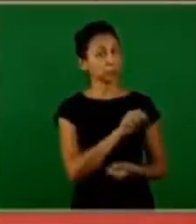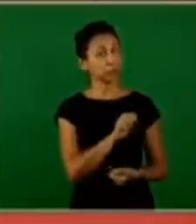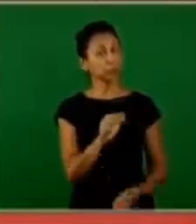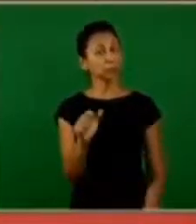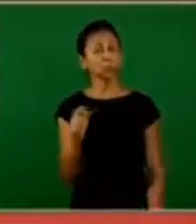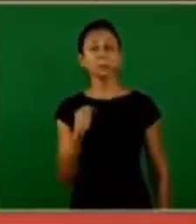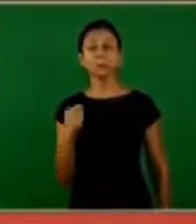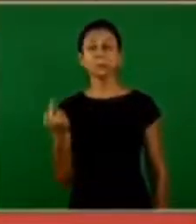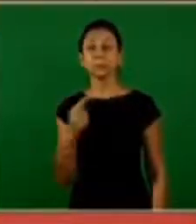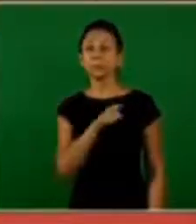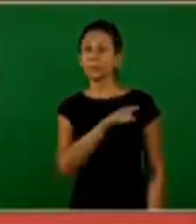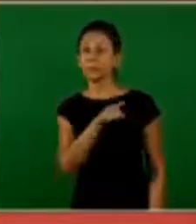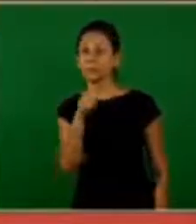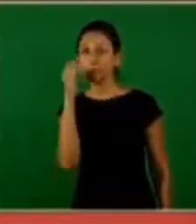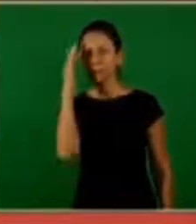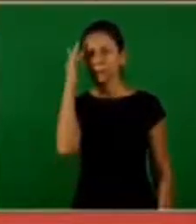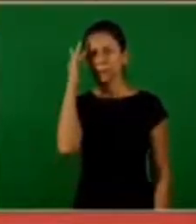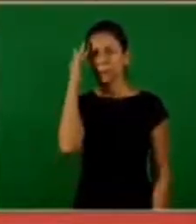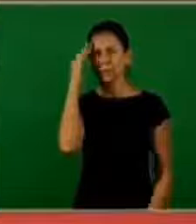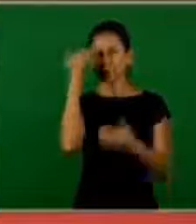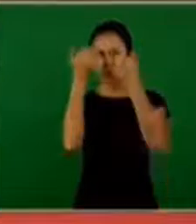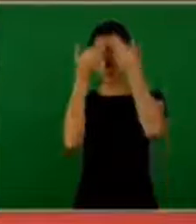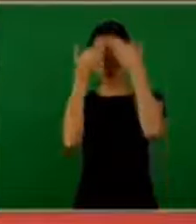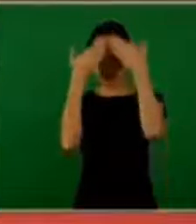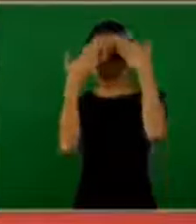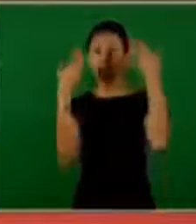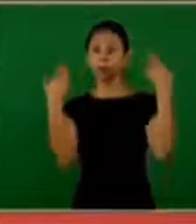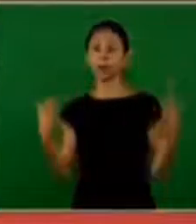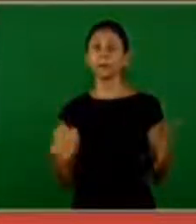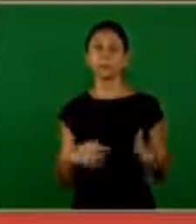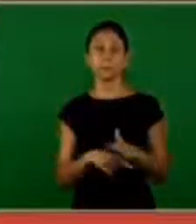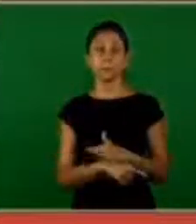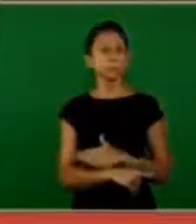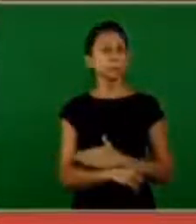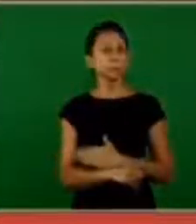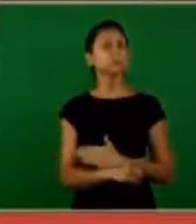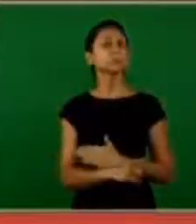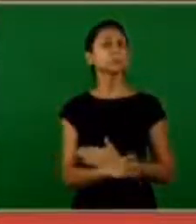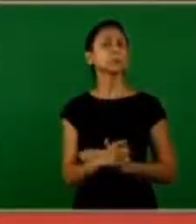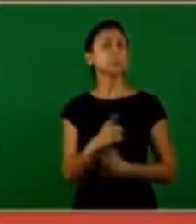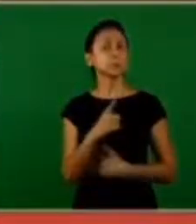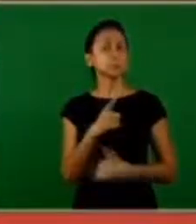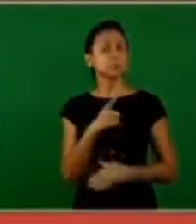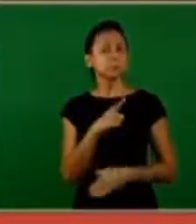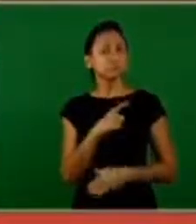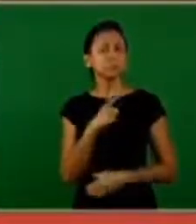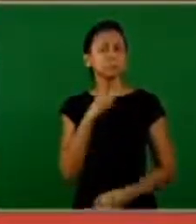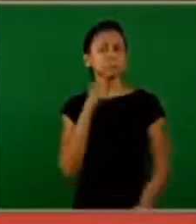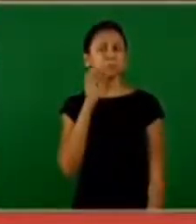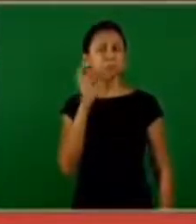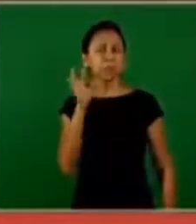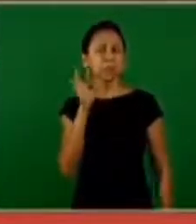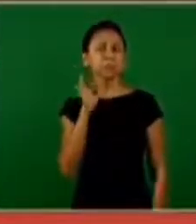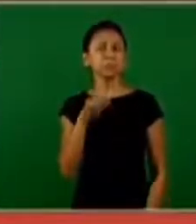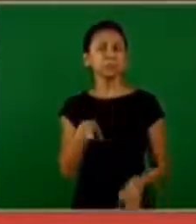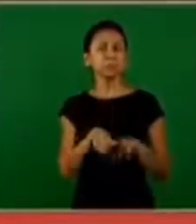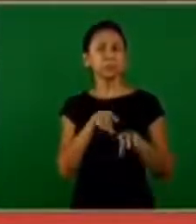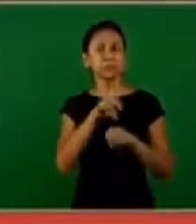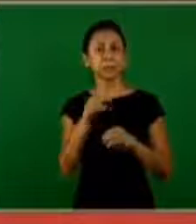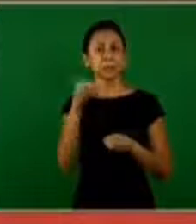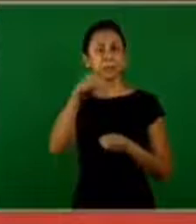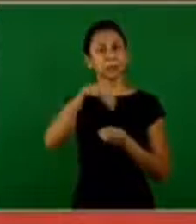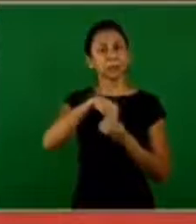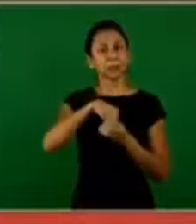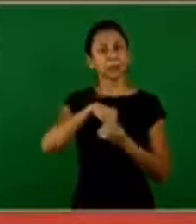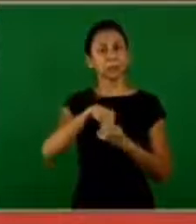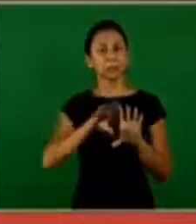In order for you to understand better with greater depth and this teaching about the time called